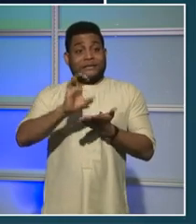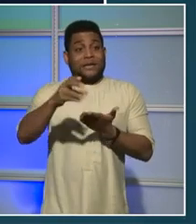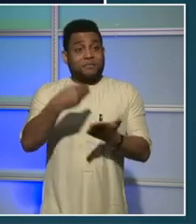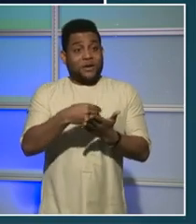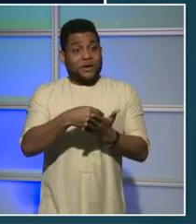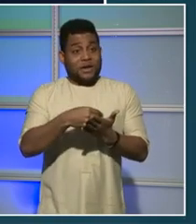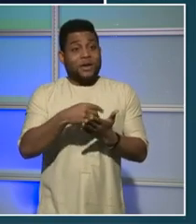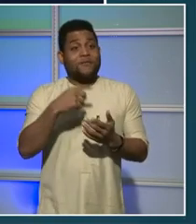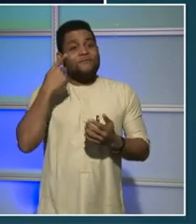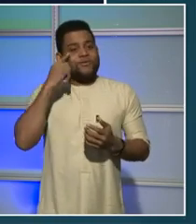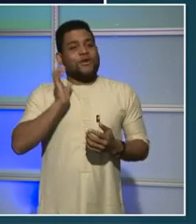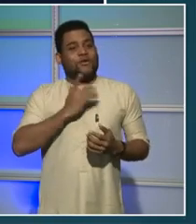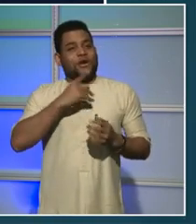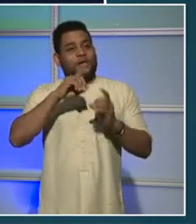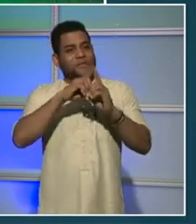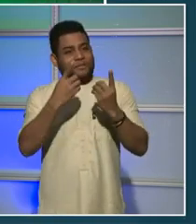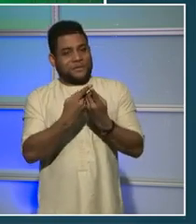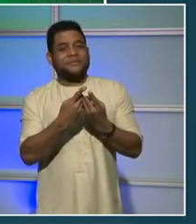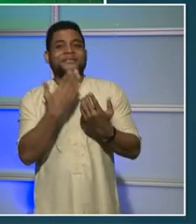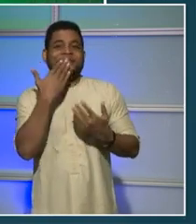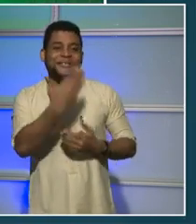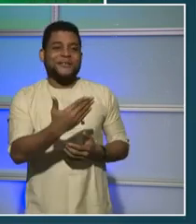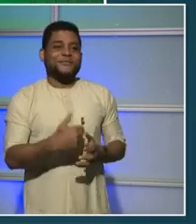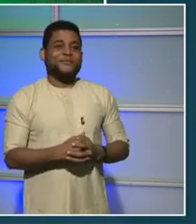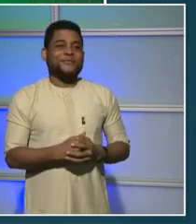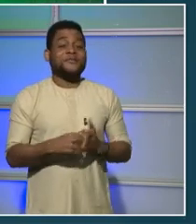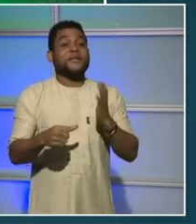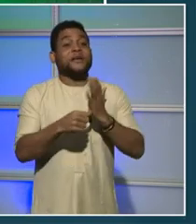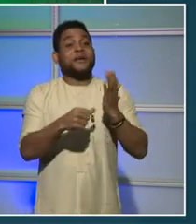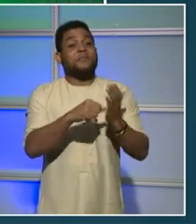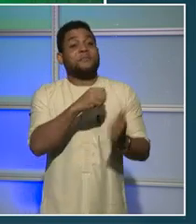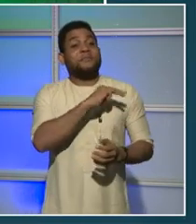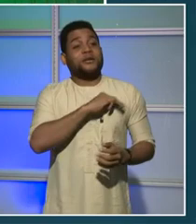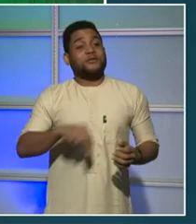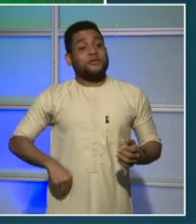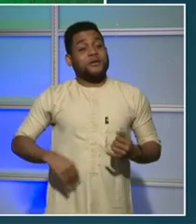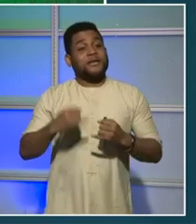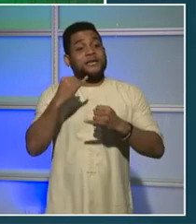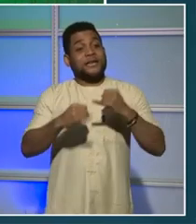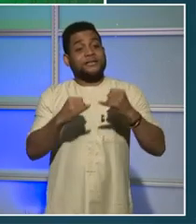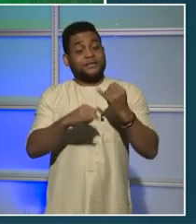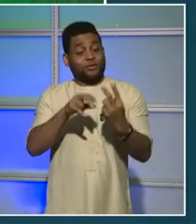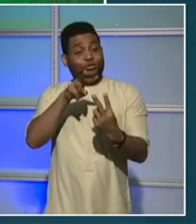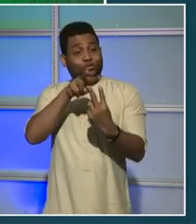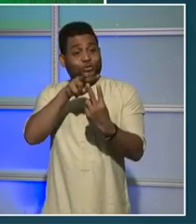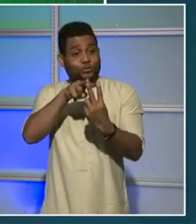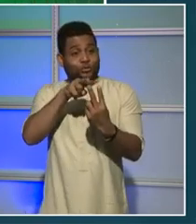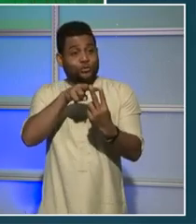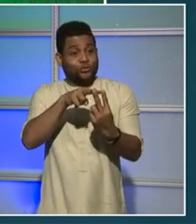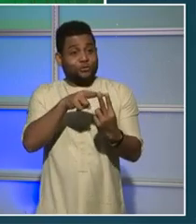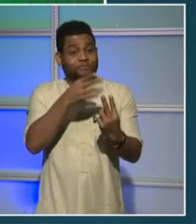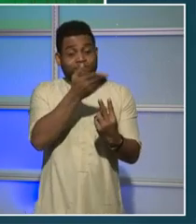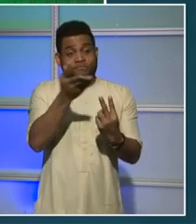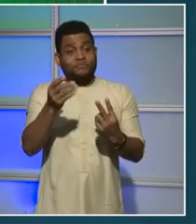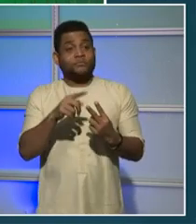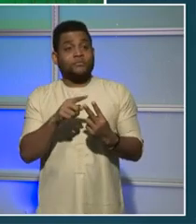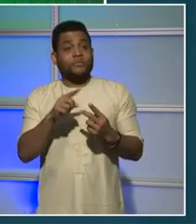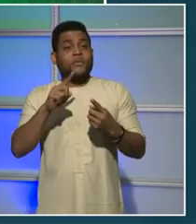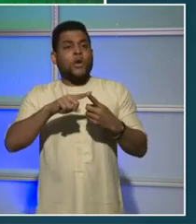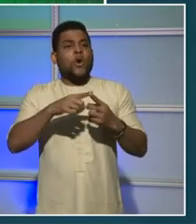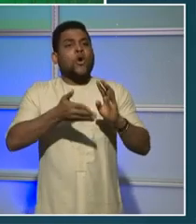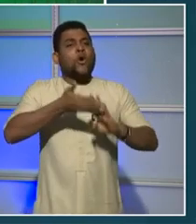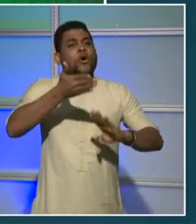Thank you so much, Deputy Mayor. And last, but certainly not least, we have two more pitches for you. Deputy Mayor for Operations Infrastructure,